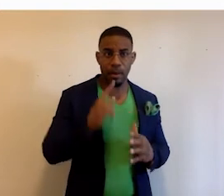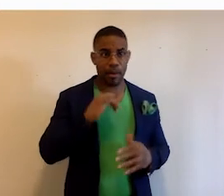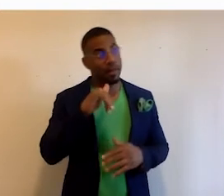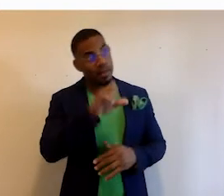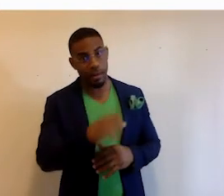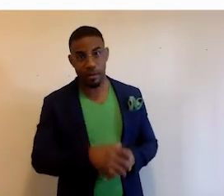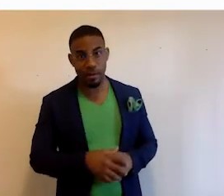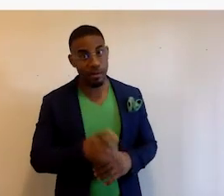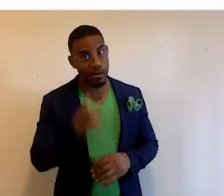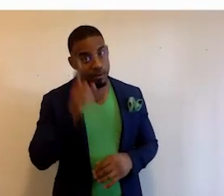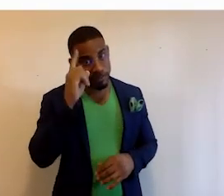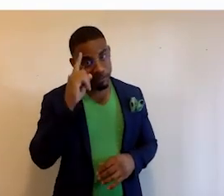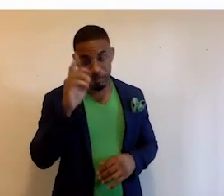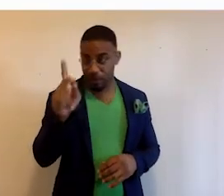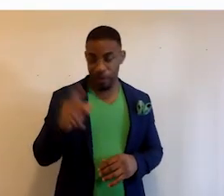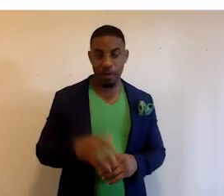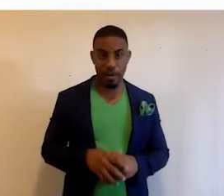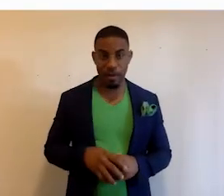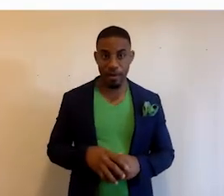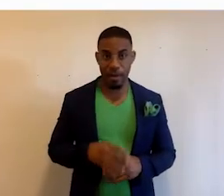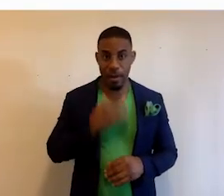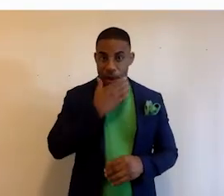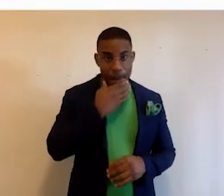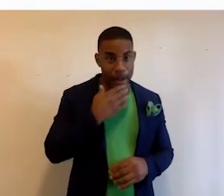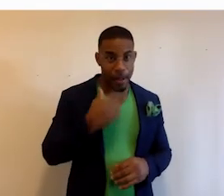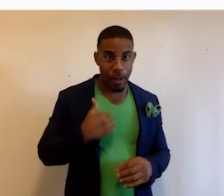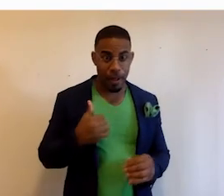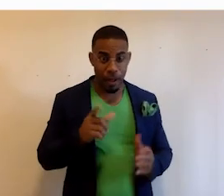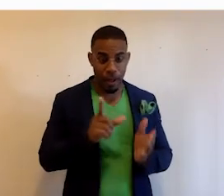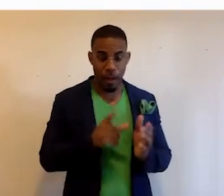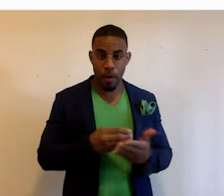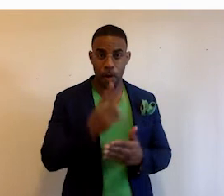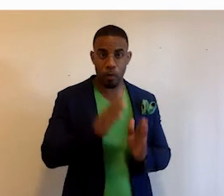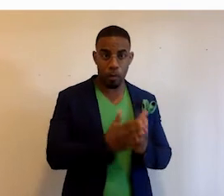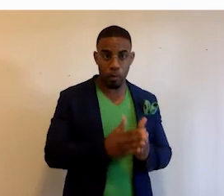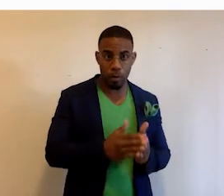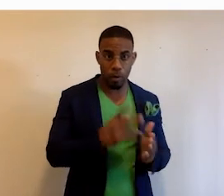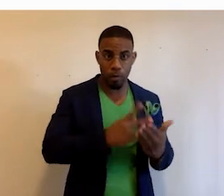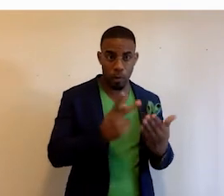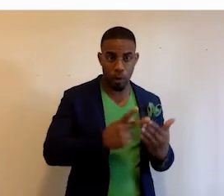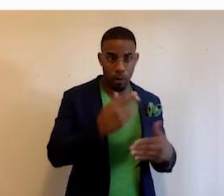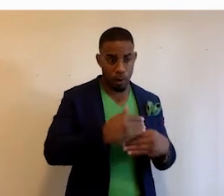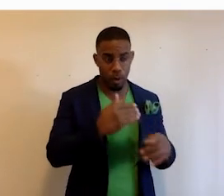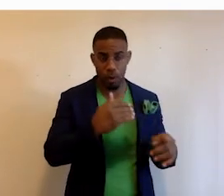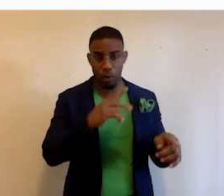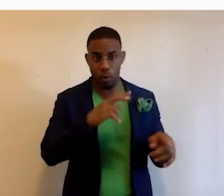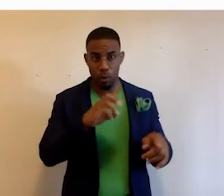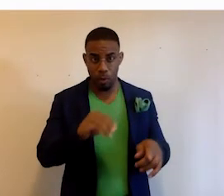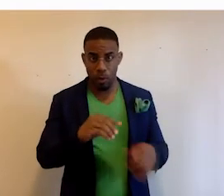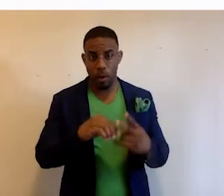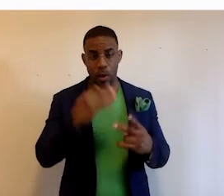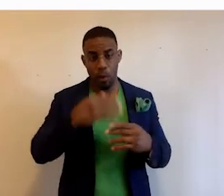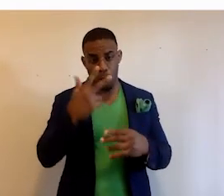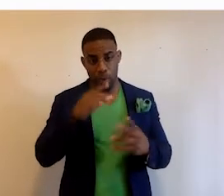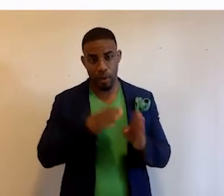said, yes. Okay. So I purchased two books, Programming Windows 3.0 by Charles Petzold and Windows 3,